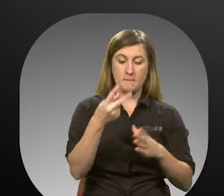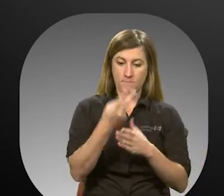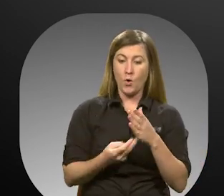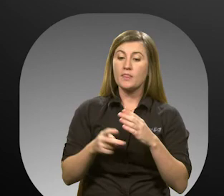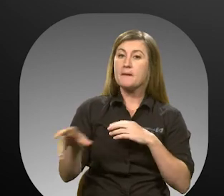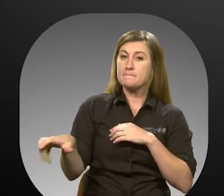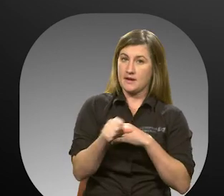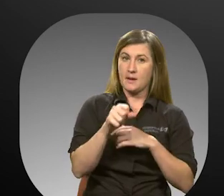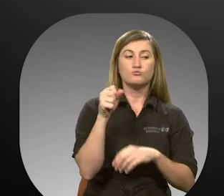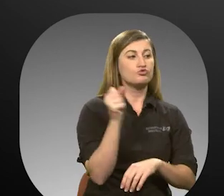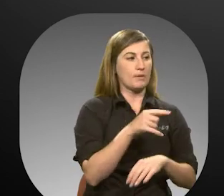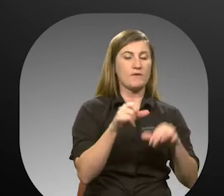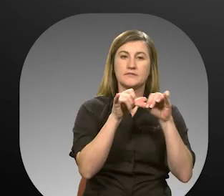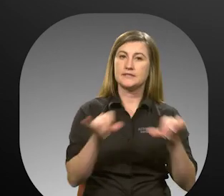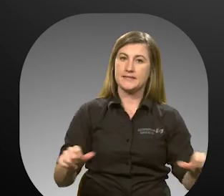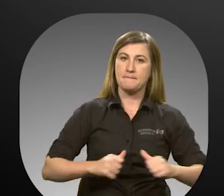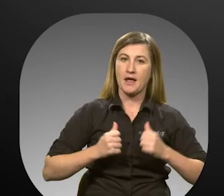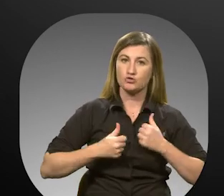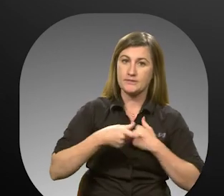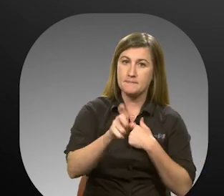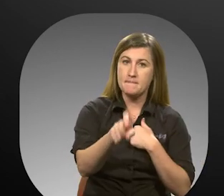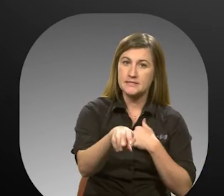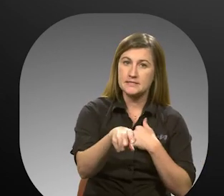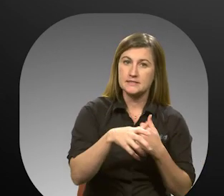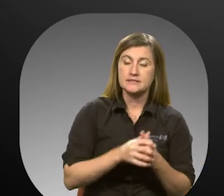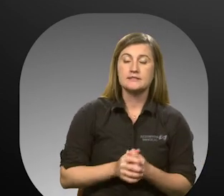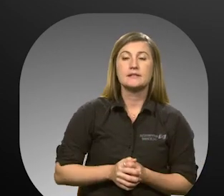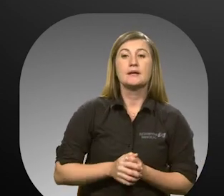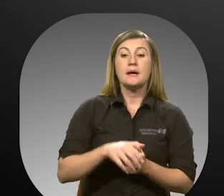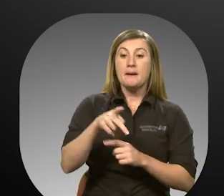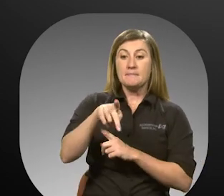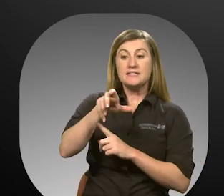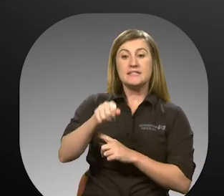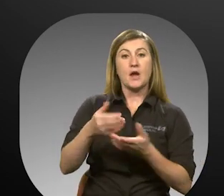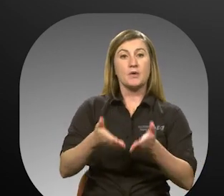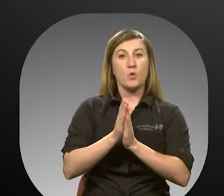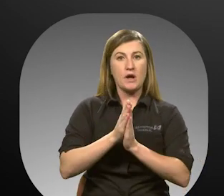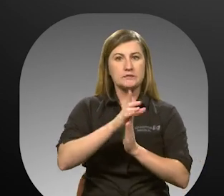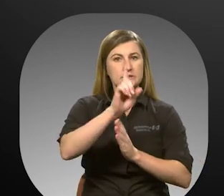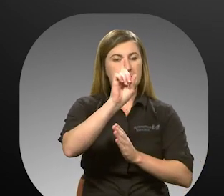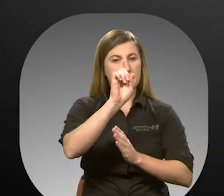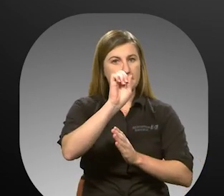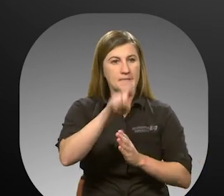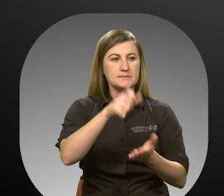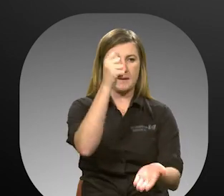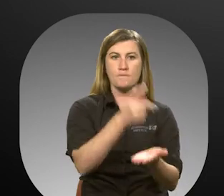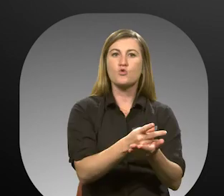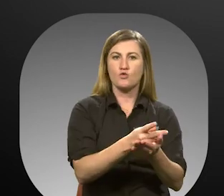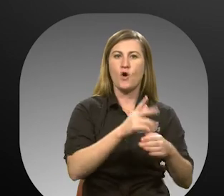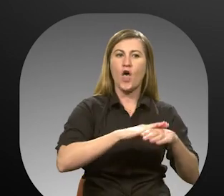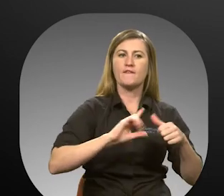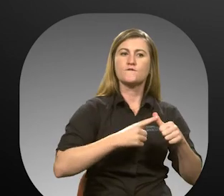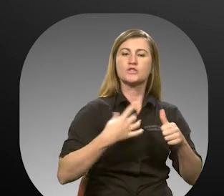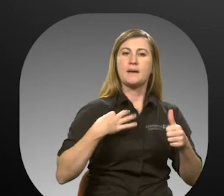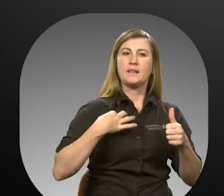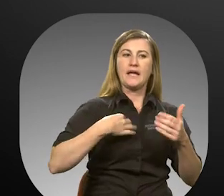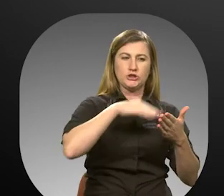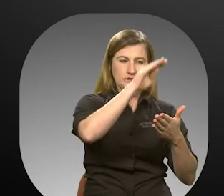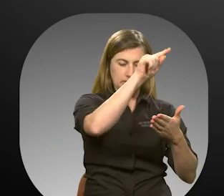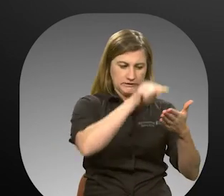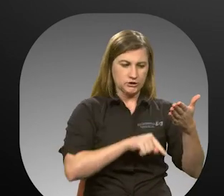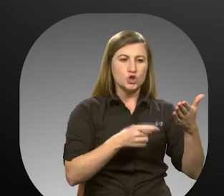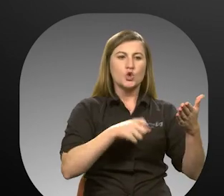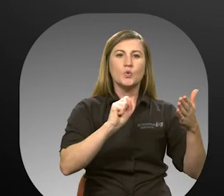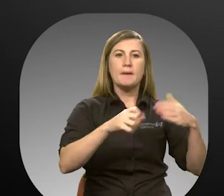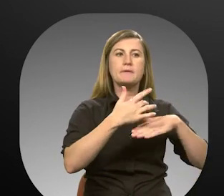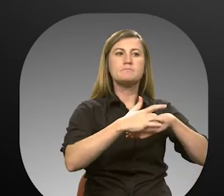picked up and dropped off at the same address. A PCA request must be approved on the initial application in order to be